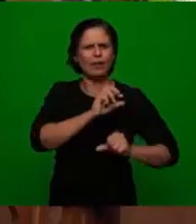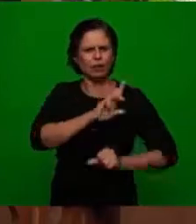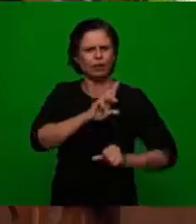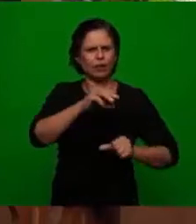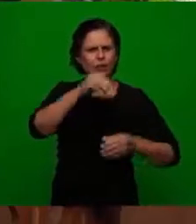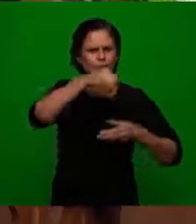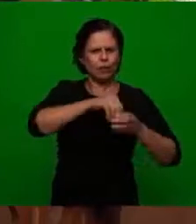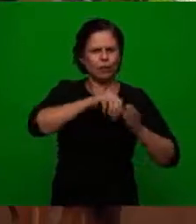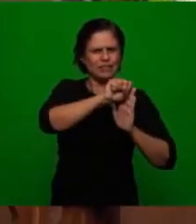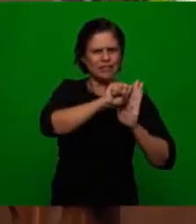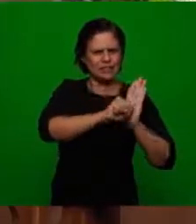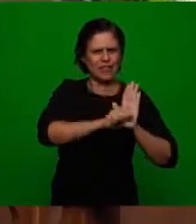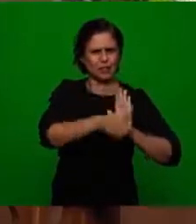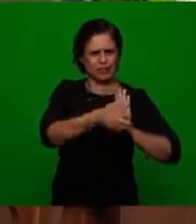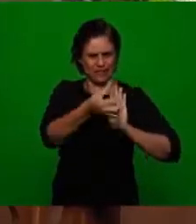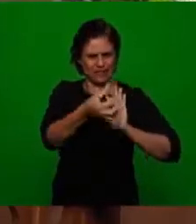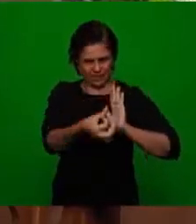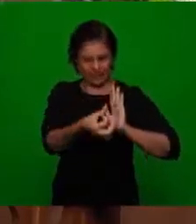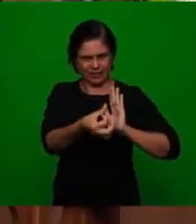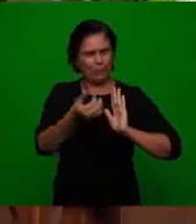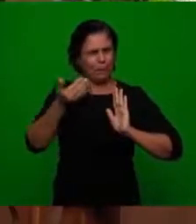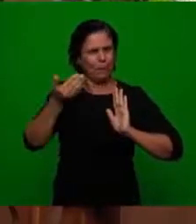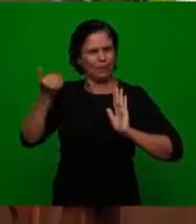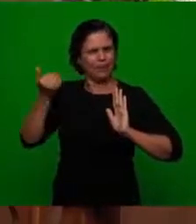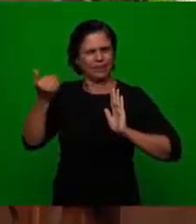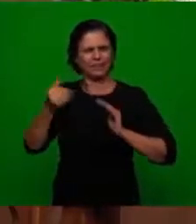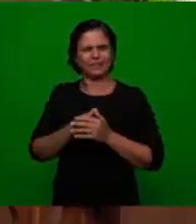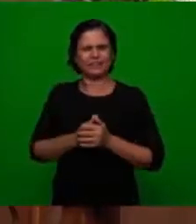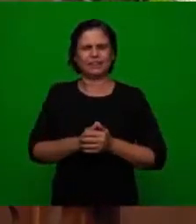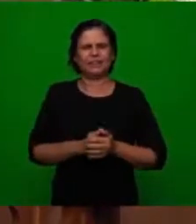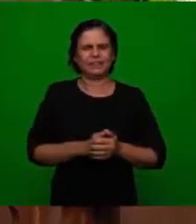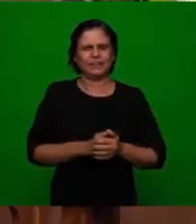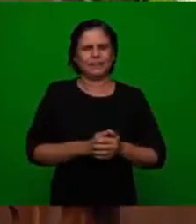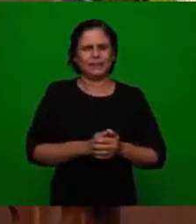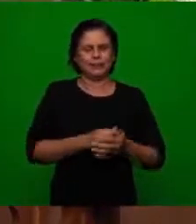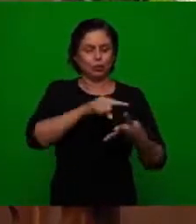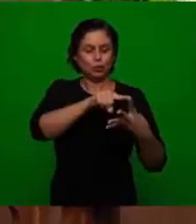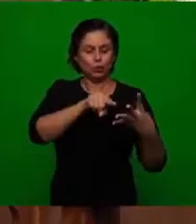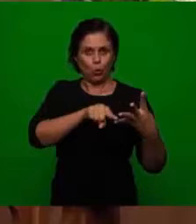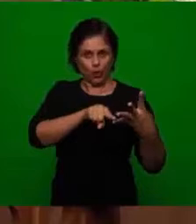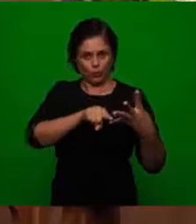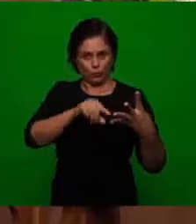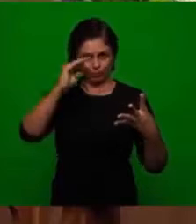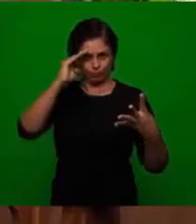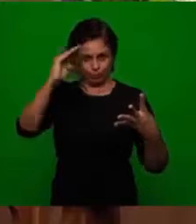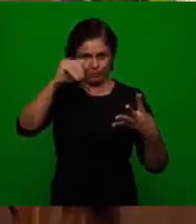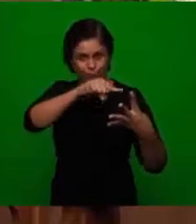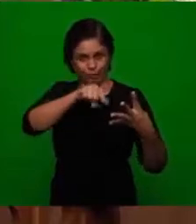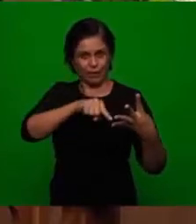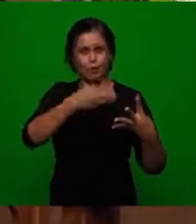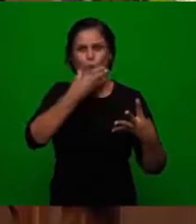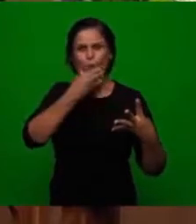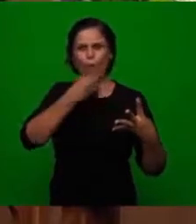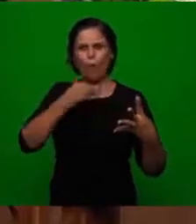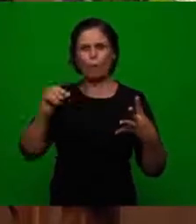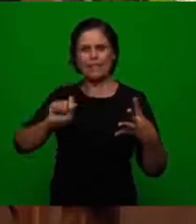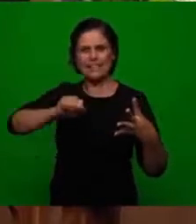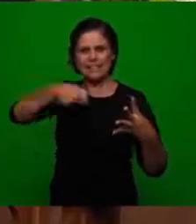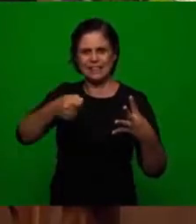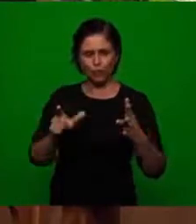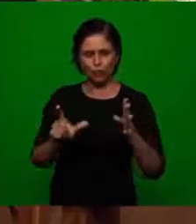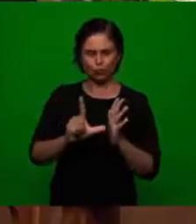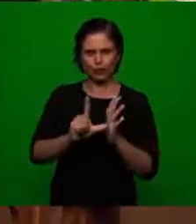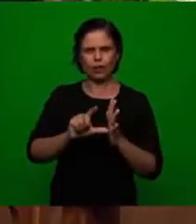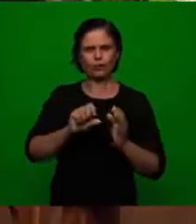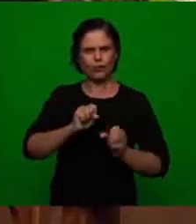religious reformation of the 16th century so these principles were the principles that Luther defended because the